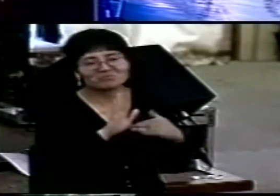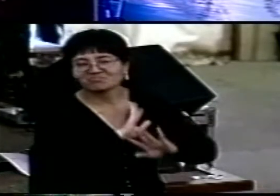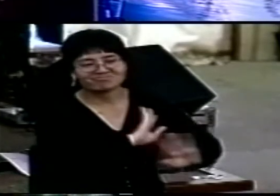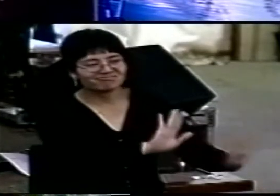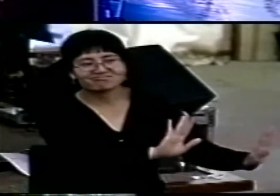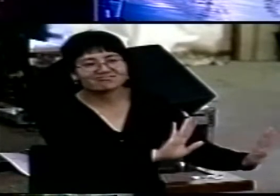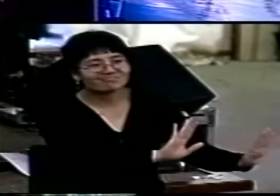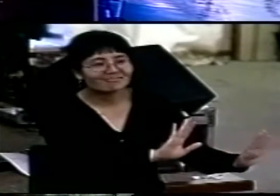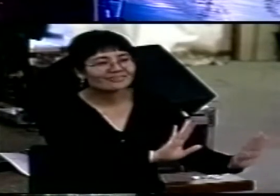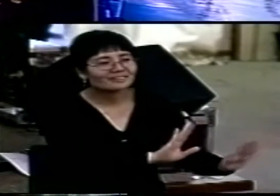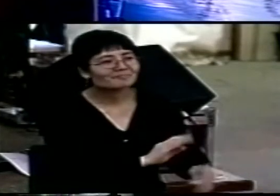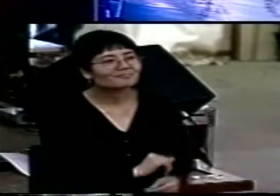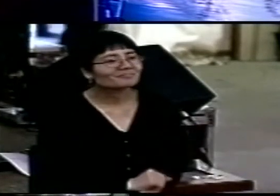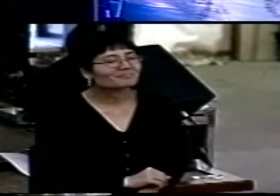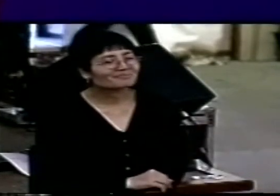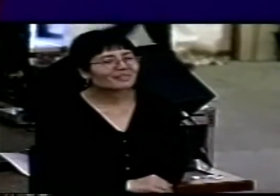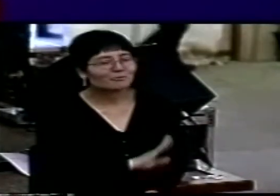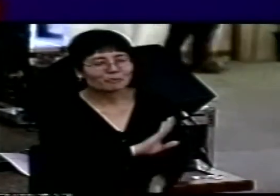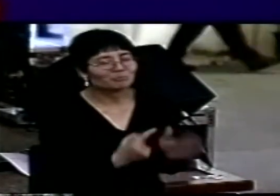They just didn't count.